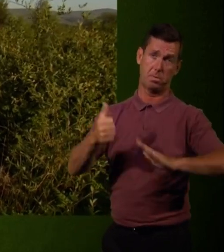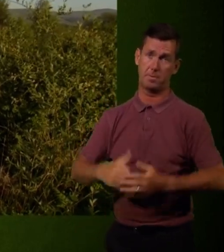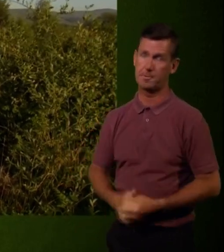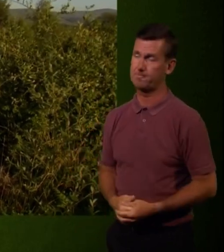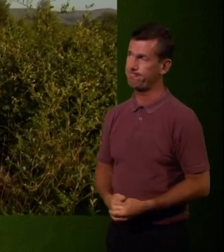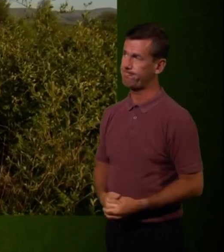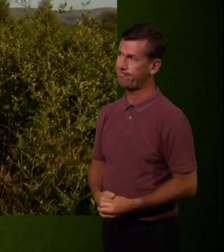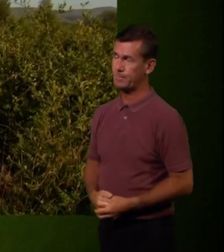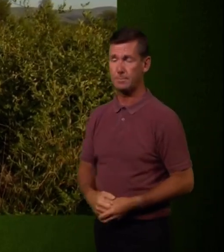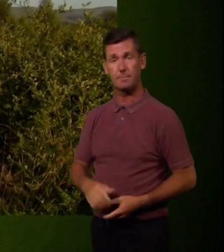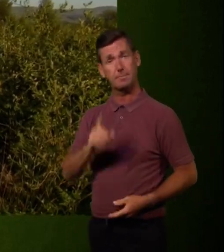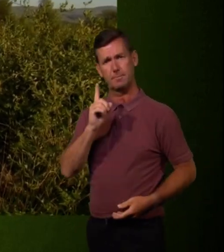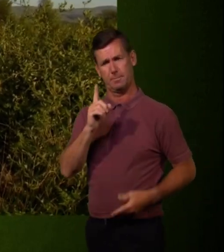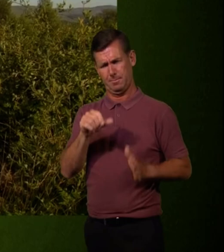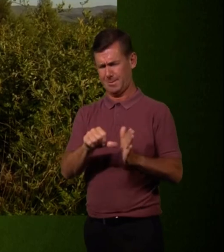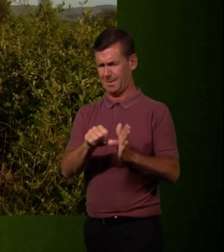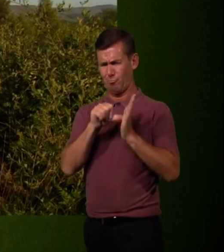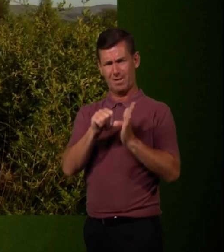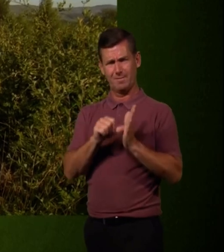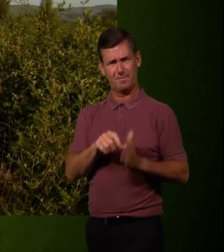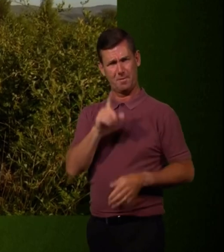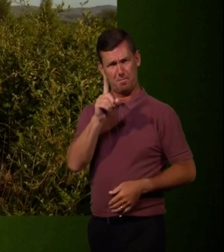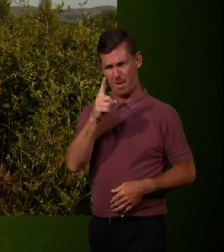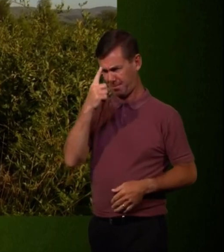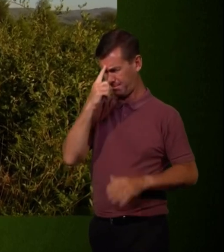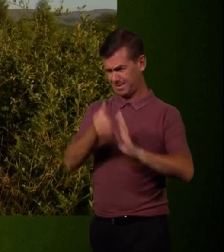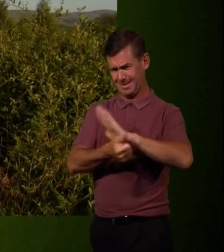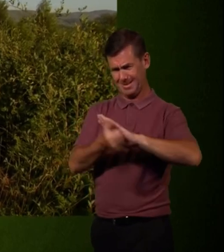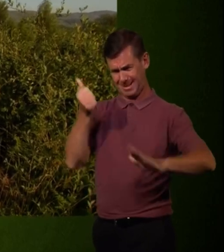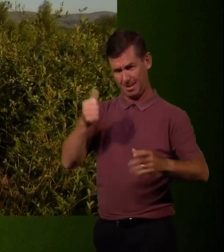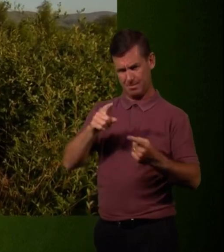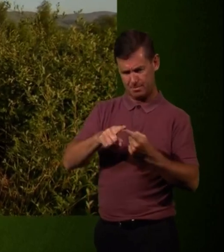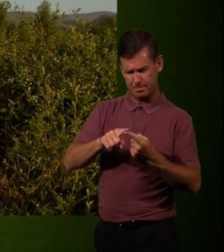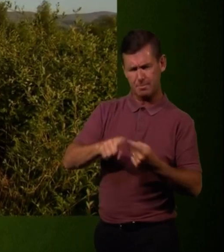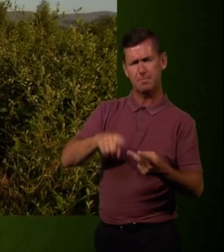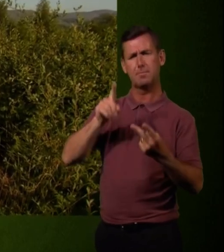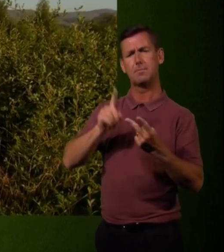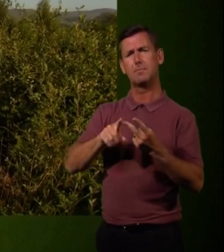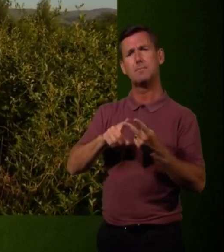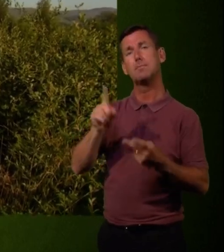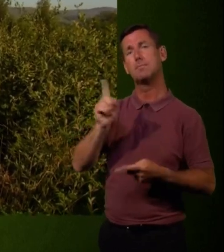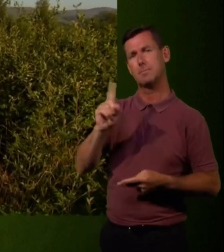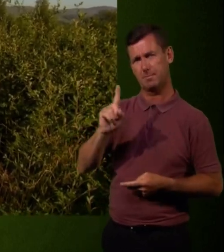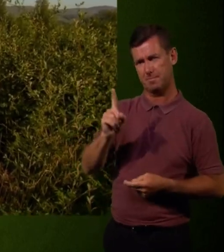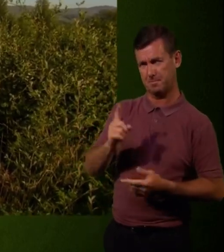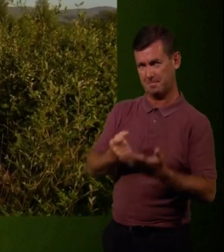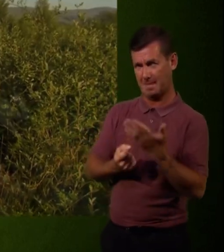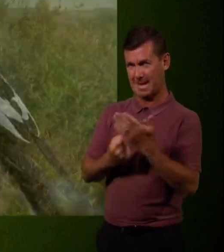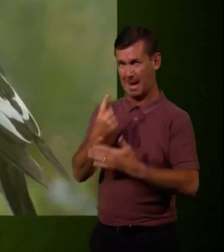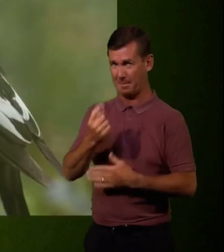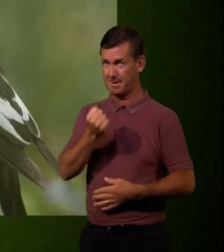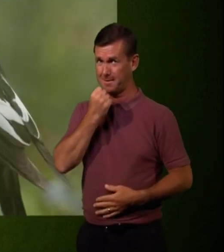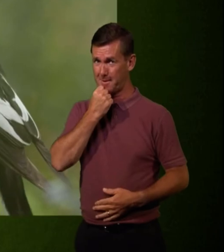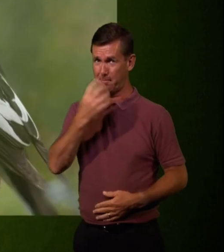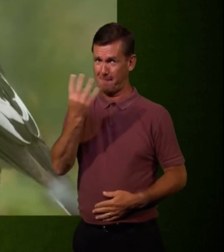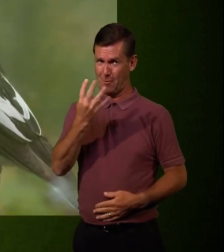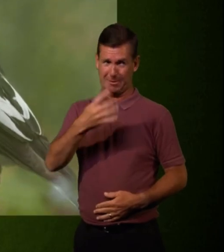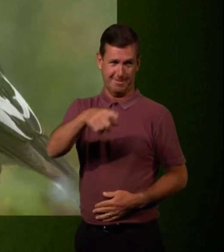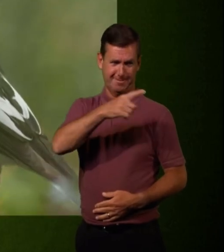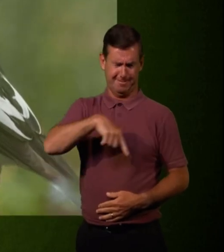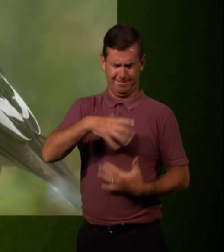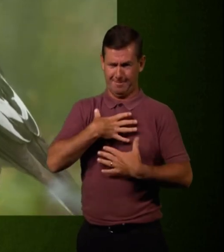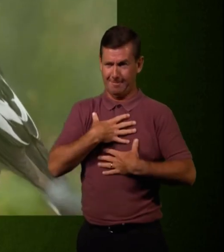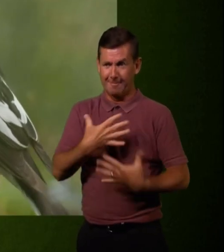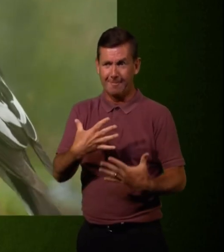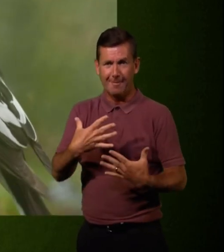But it was not the only thing she proved to be good at. Now there was a lot more going on at number 14 than any of us were